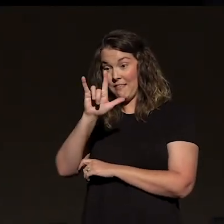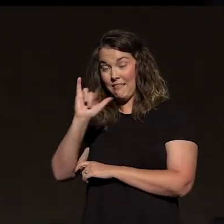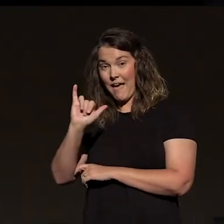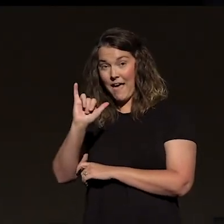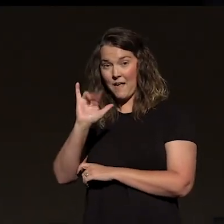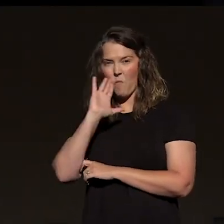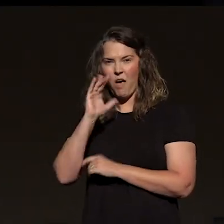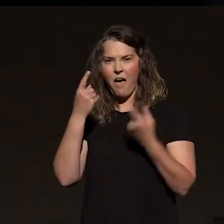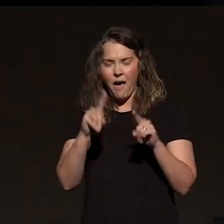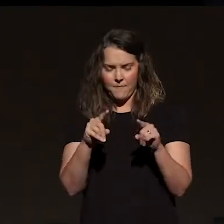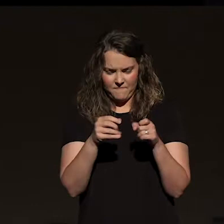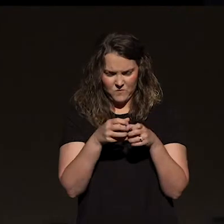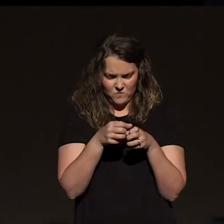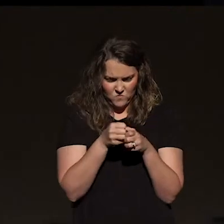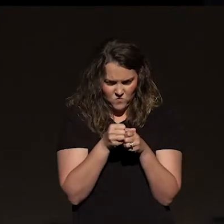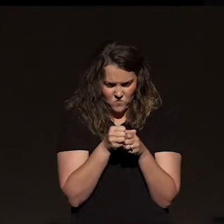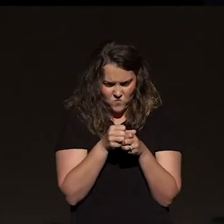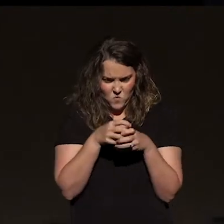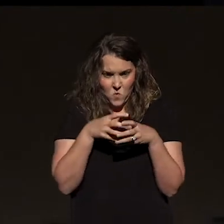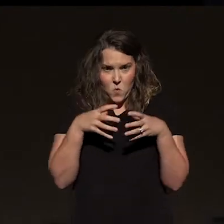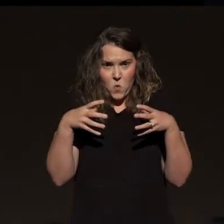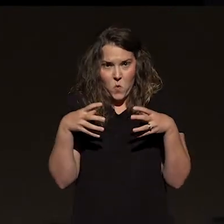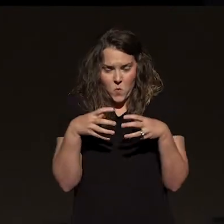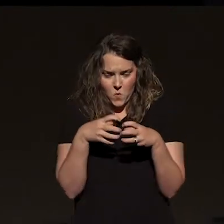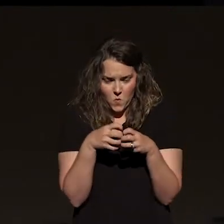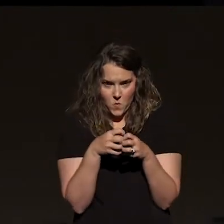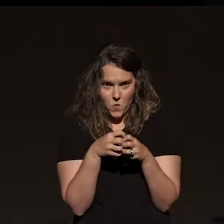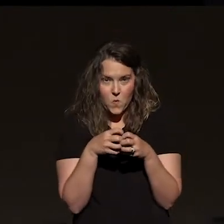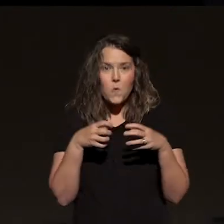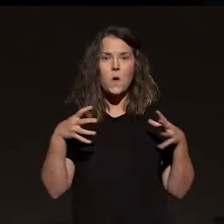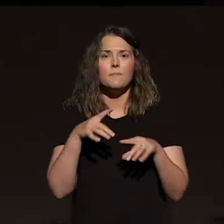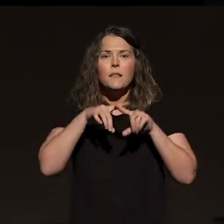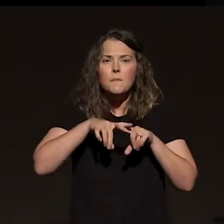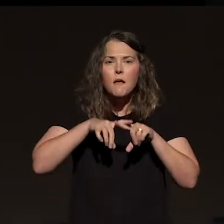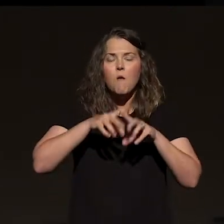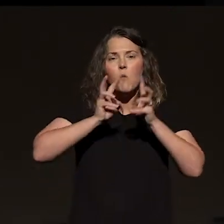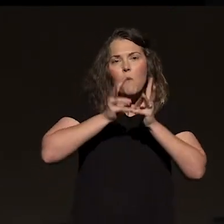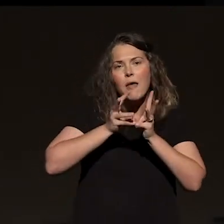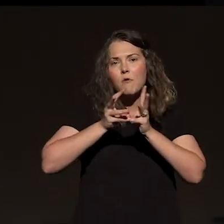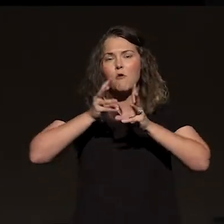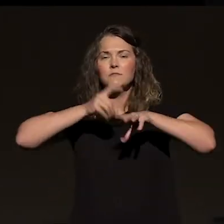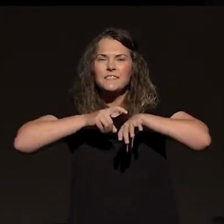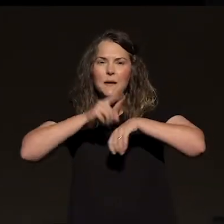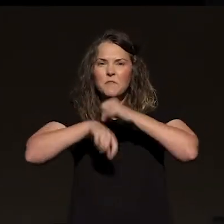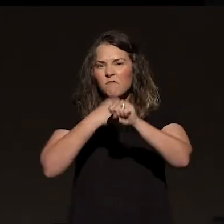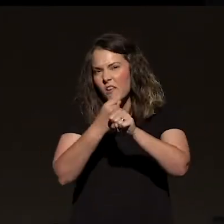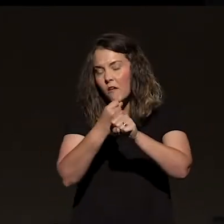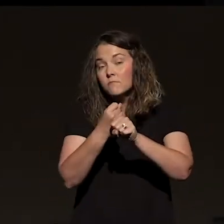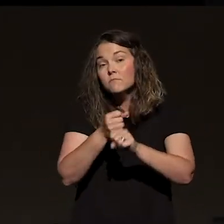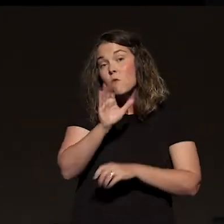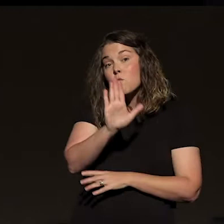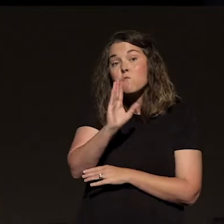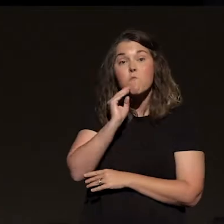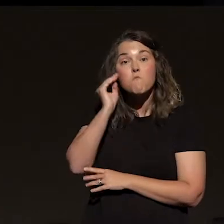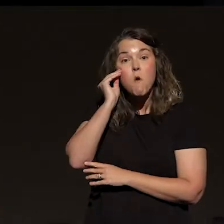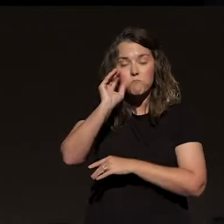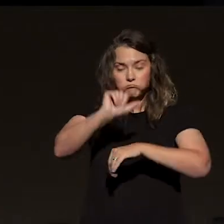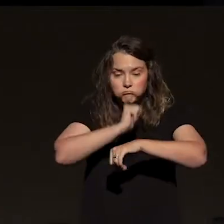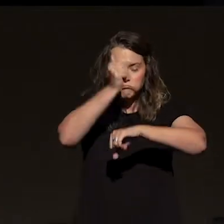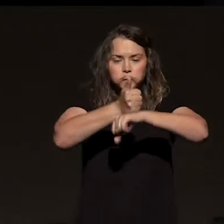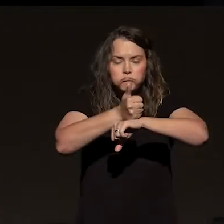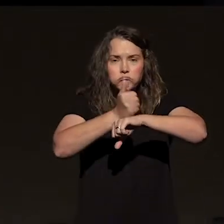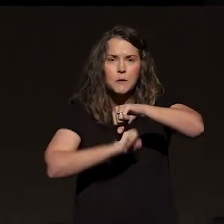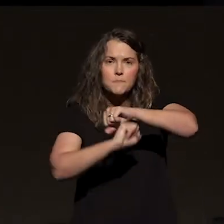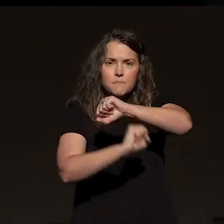either expands or contracts depending on weather and rain and seasons and stuff like that. Now, if your house is built on